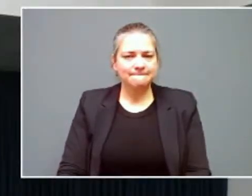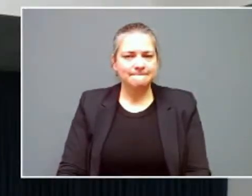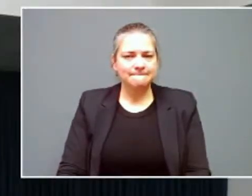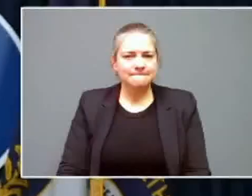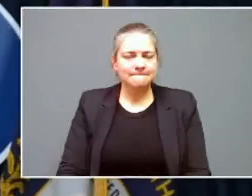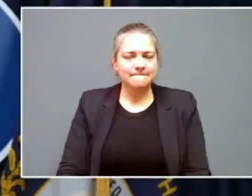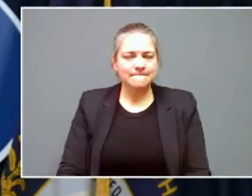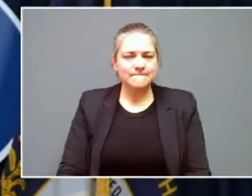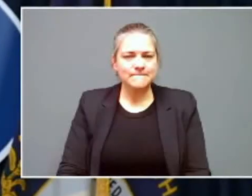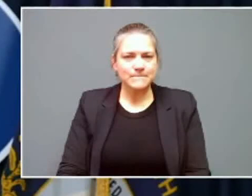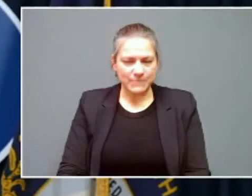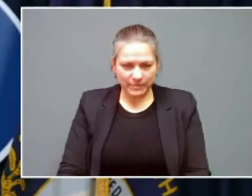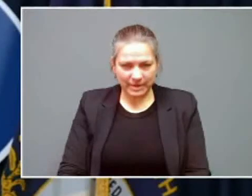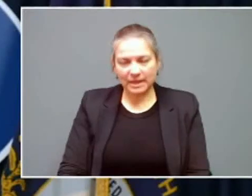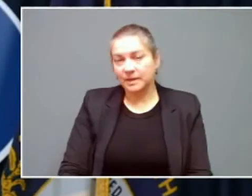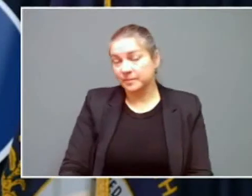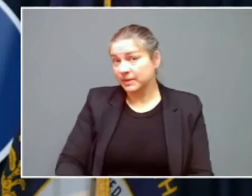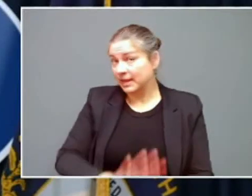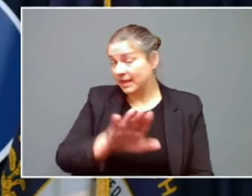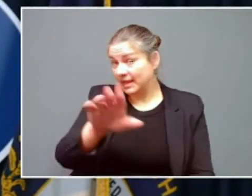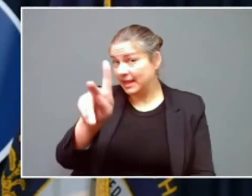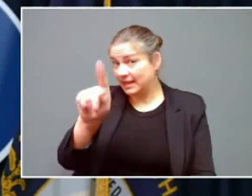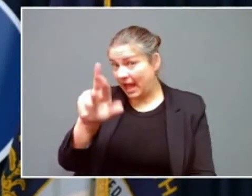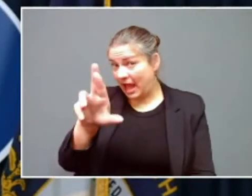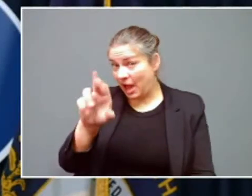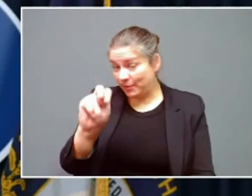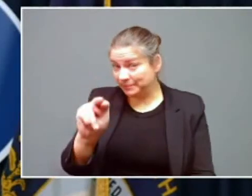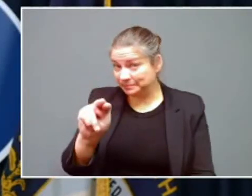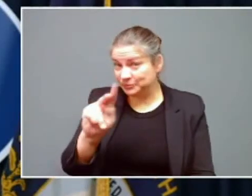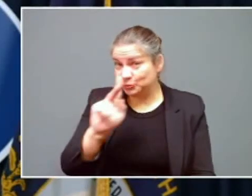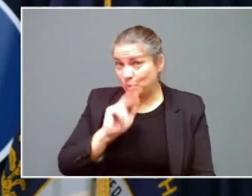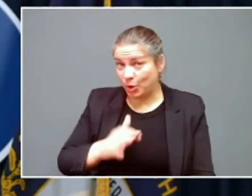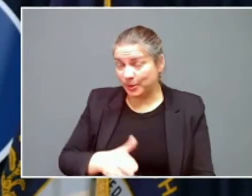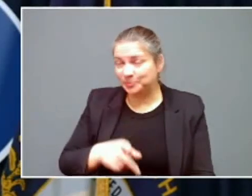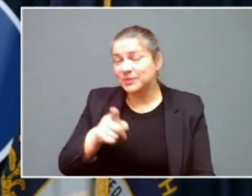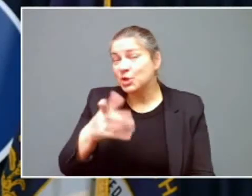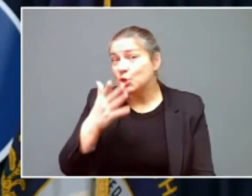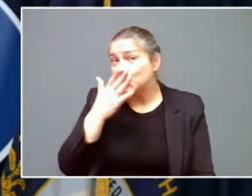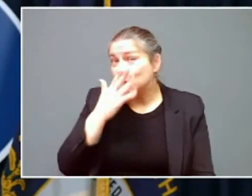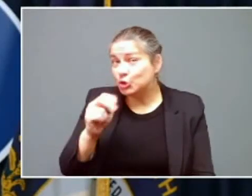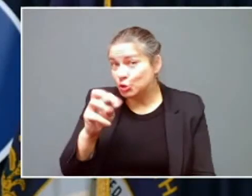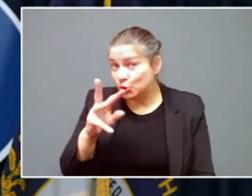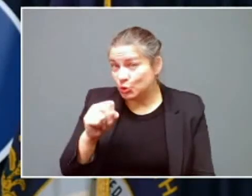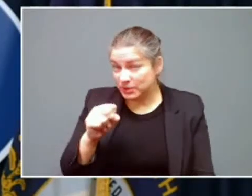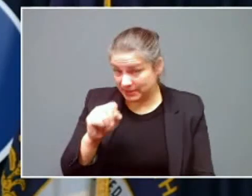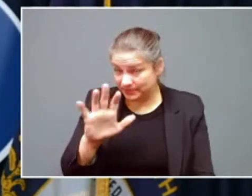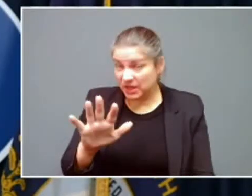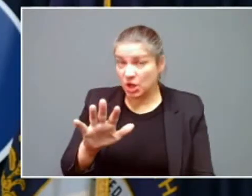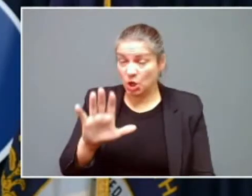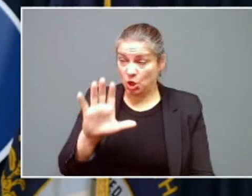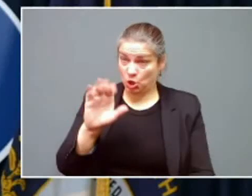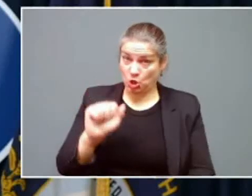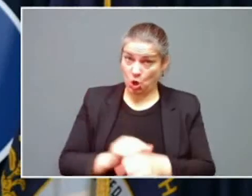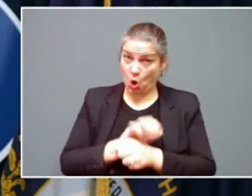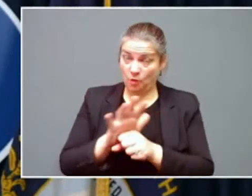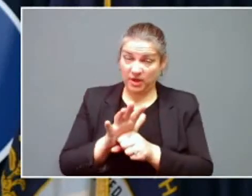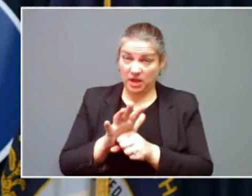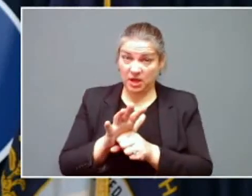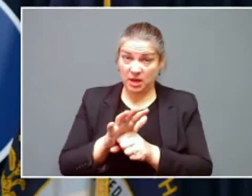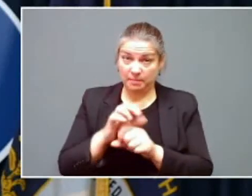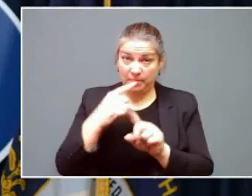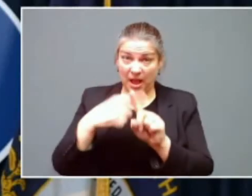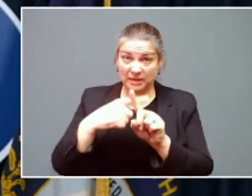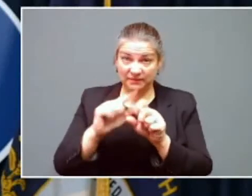Yeah, Karen, the good news is that the numbers of COVID infections are actually down in the cabinet,